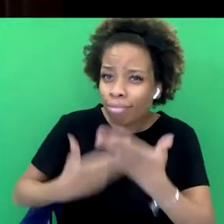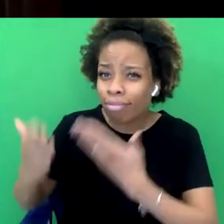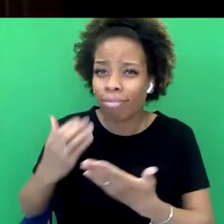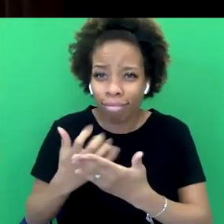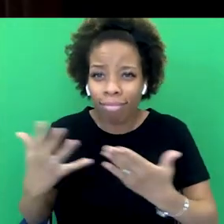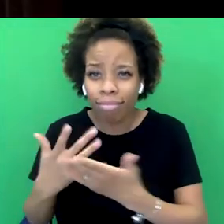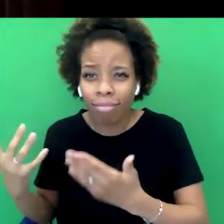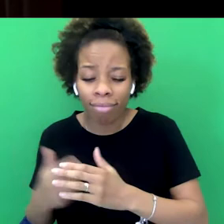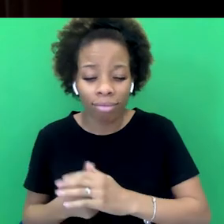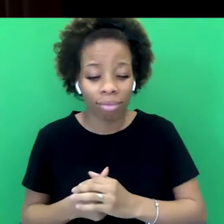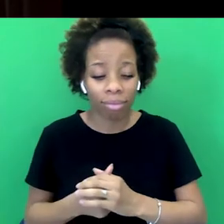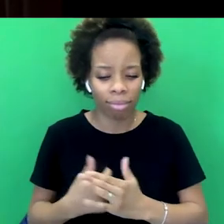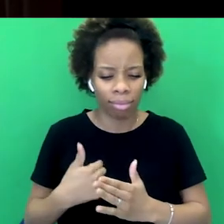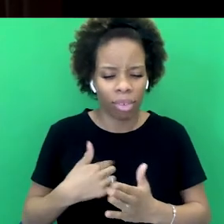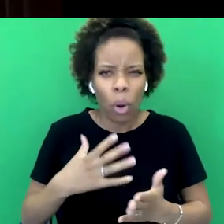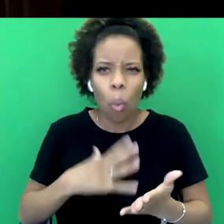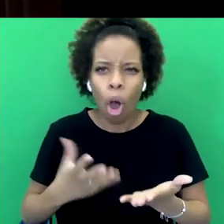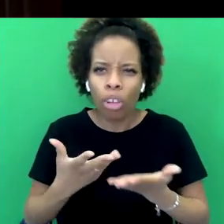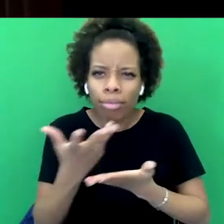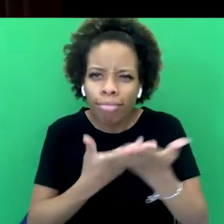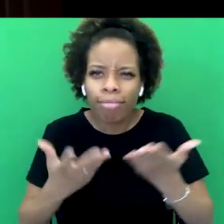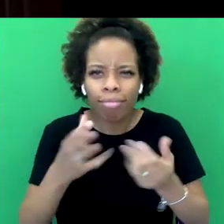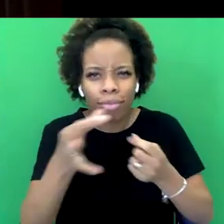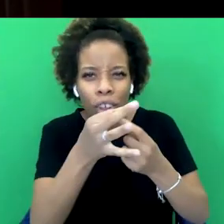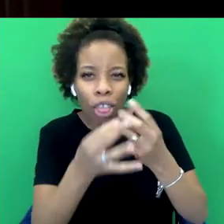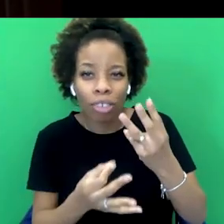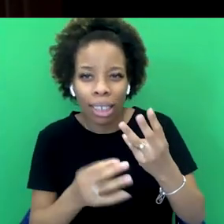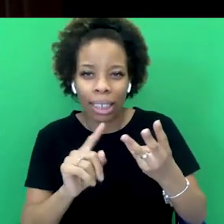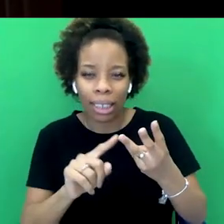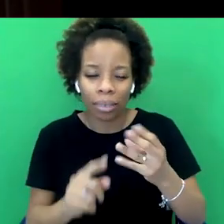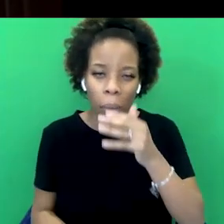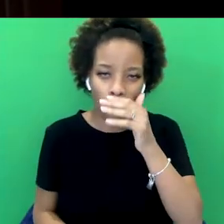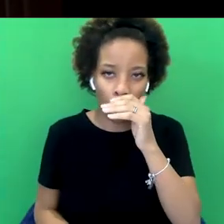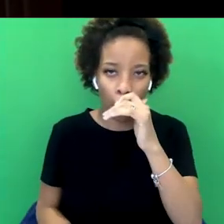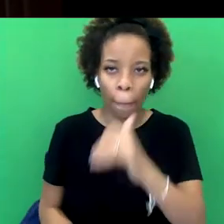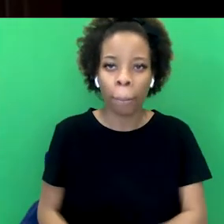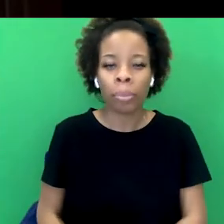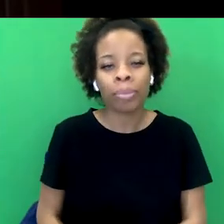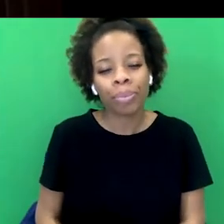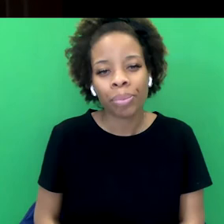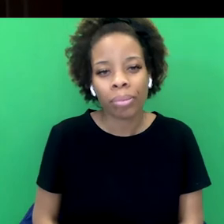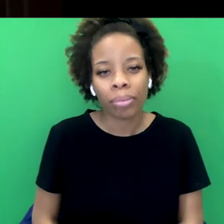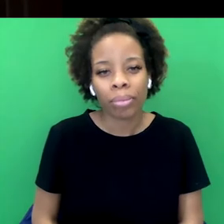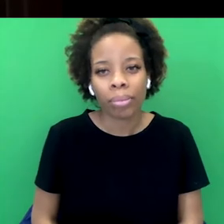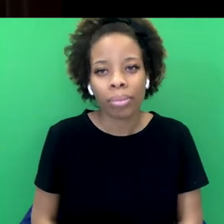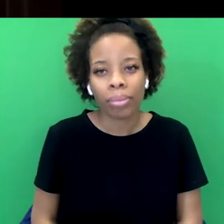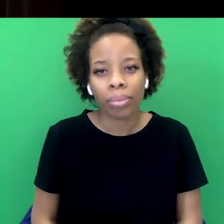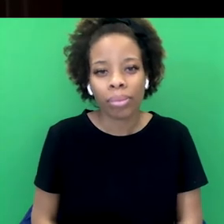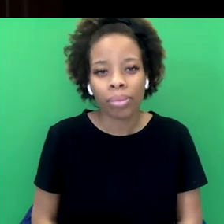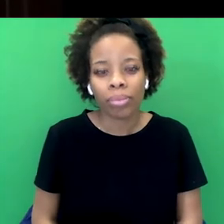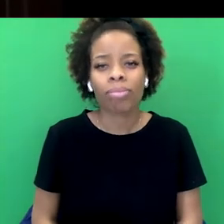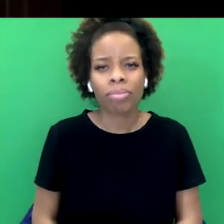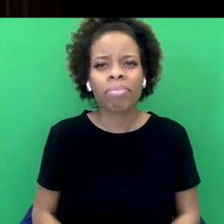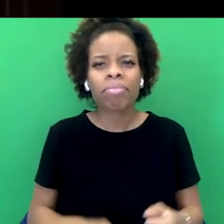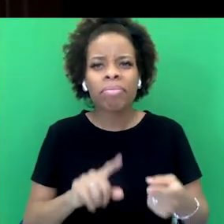So I'd like to spend some time on that at the end as well. But in the interest to start with the background,